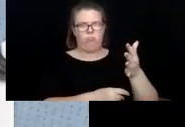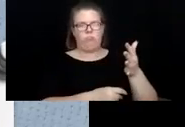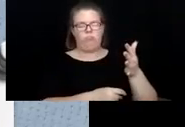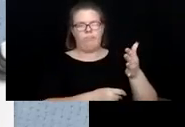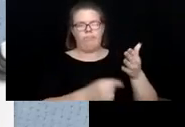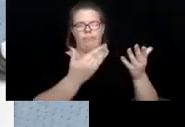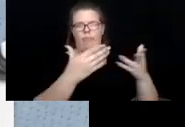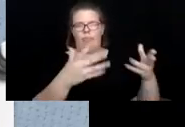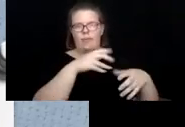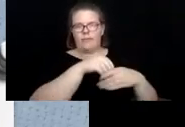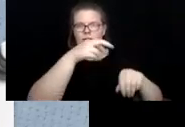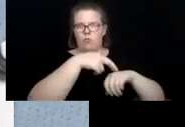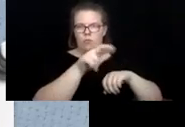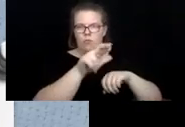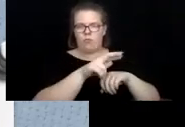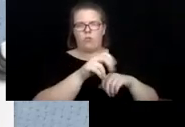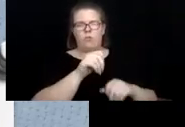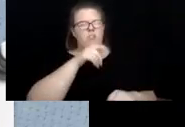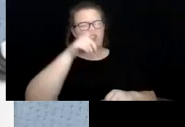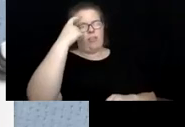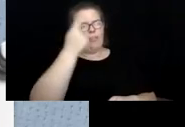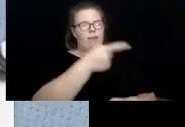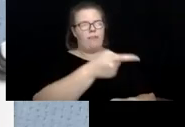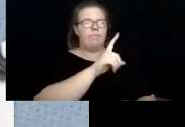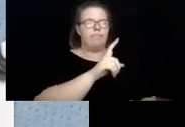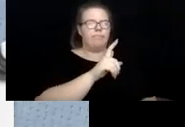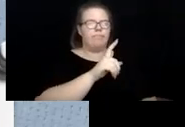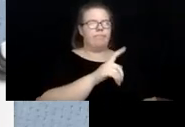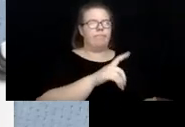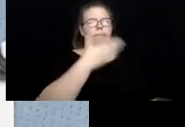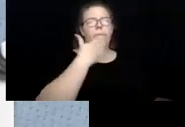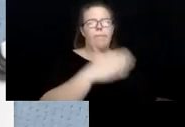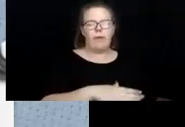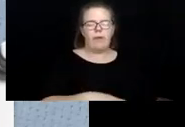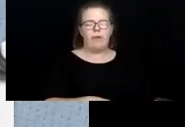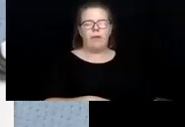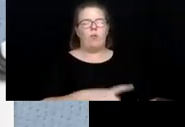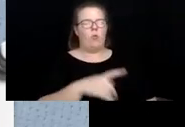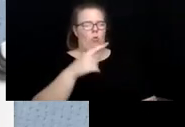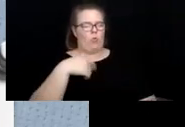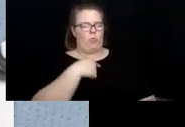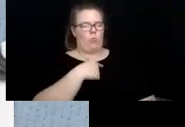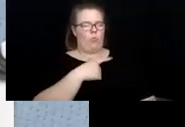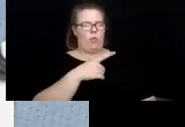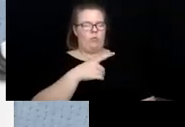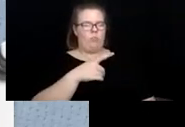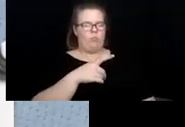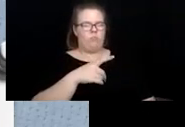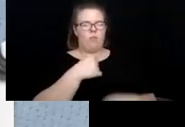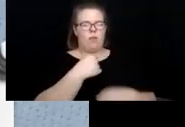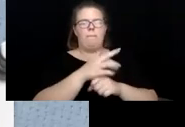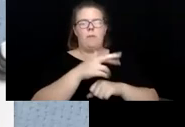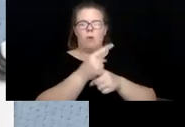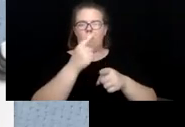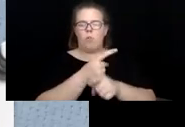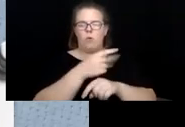things in the referral to be needed or we had, um, moved them and did the appropriate referrals for that